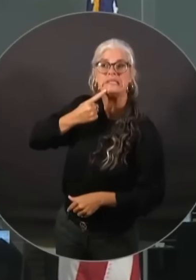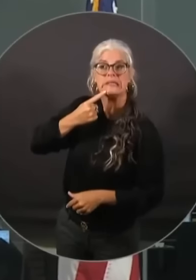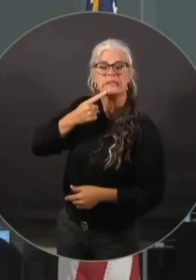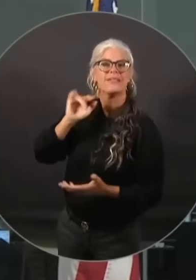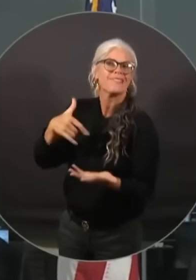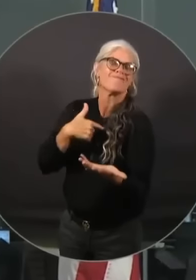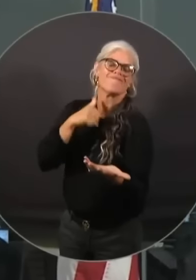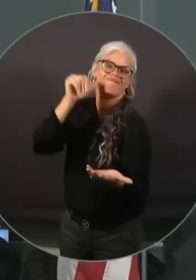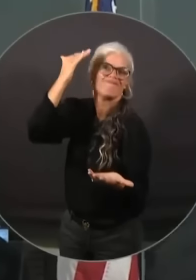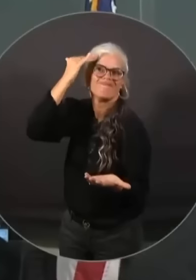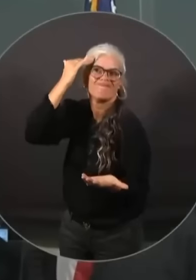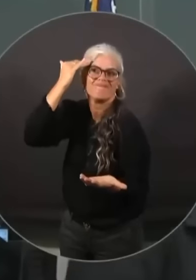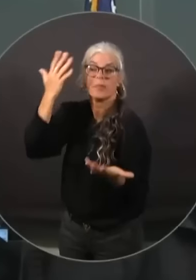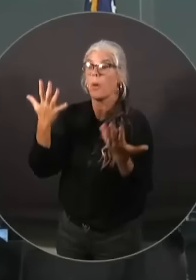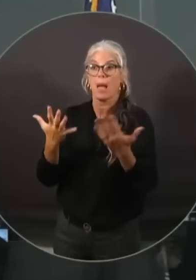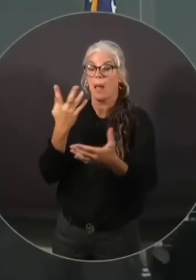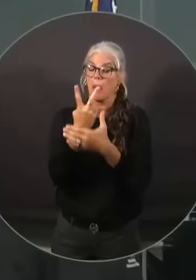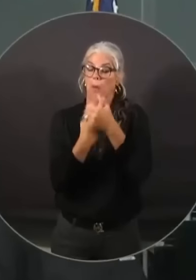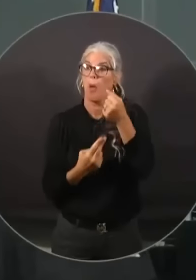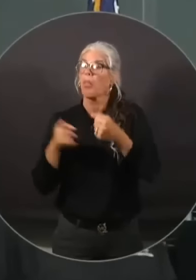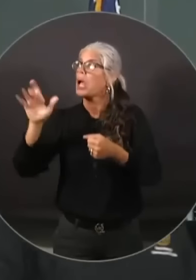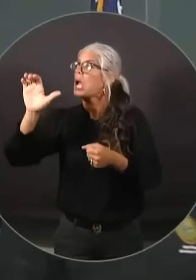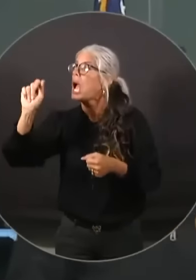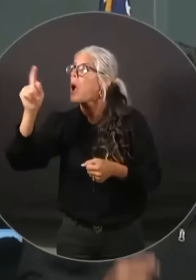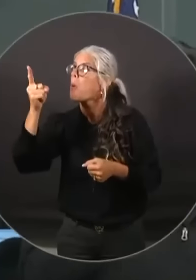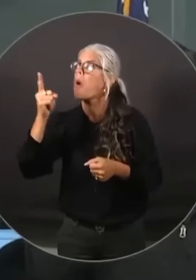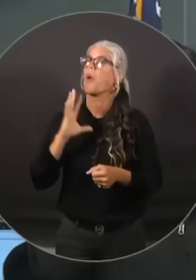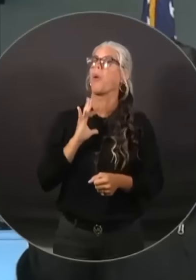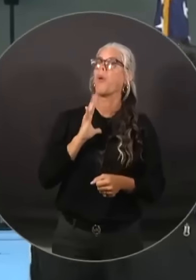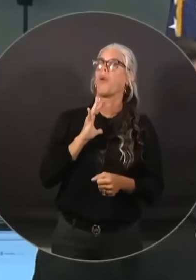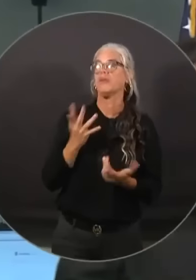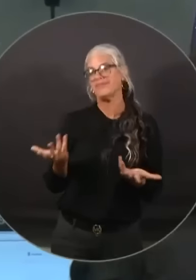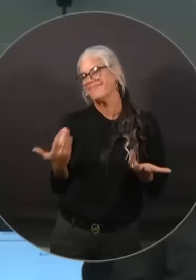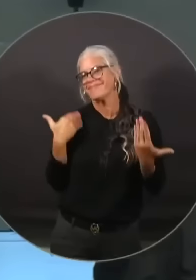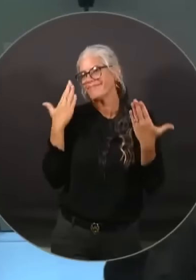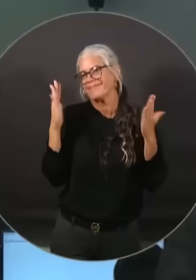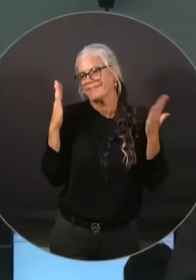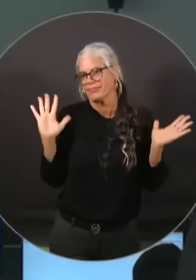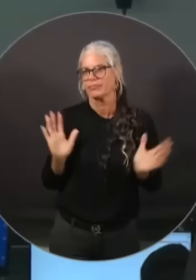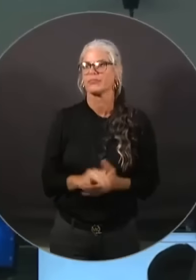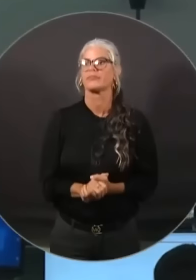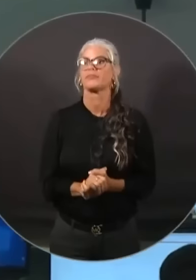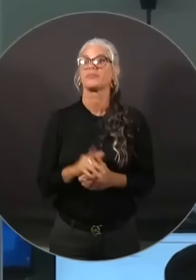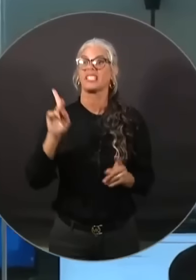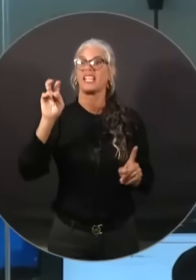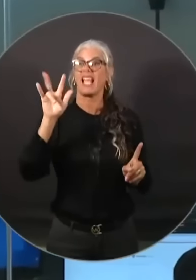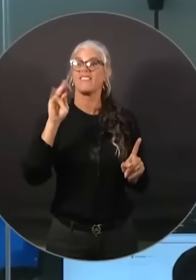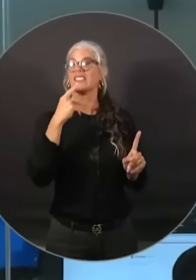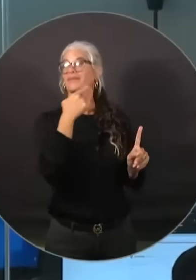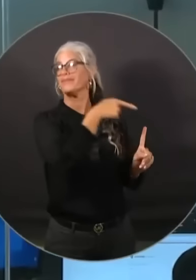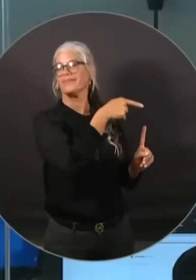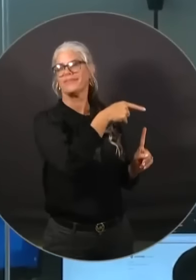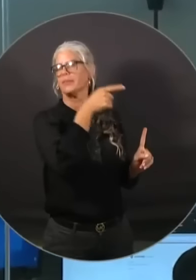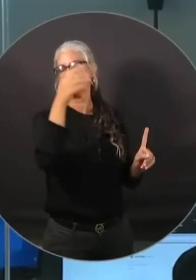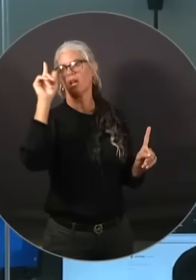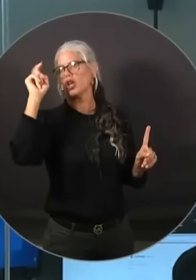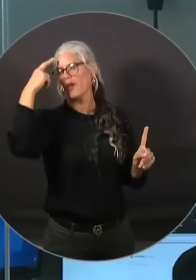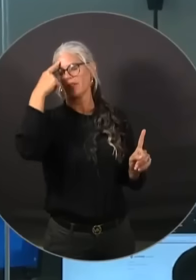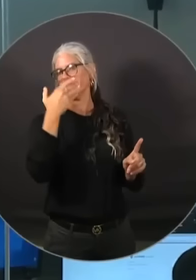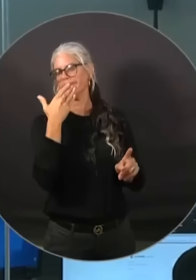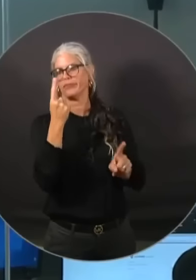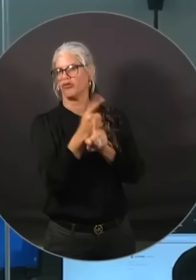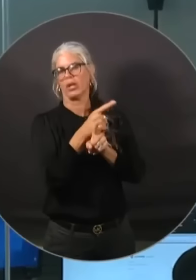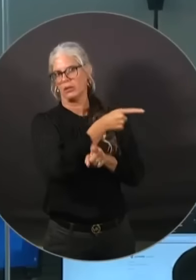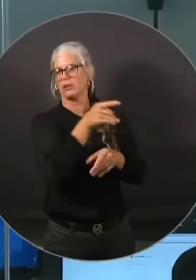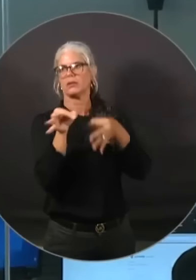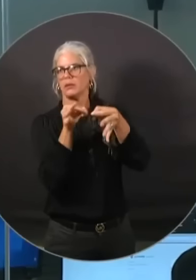a combination i mean the governor certainly said it best cody and that is um you know we've got